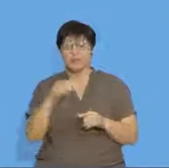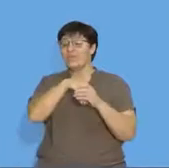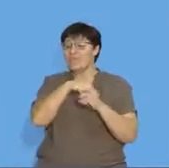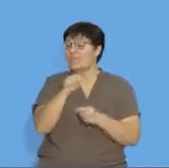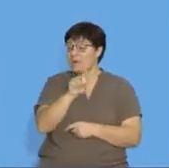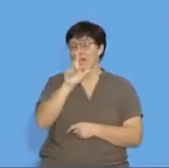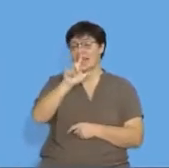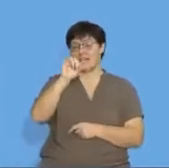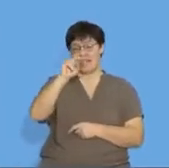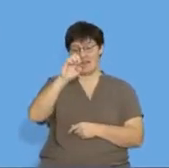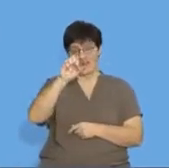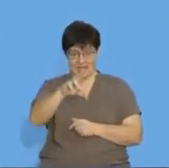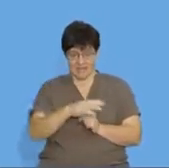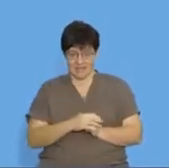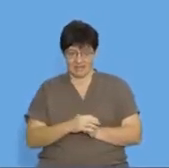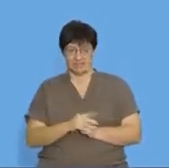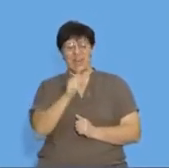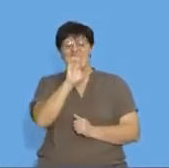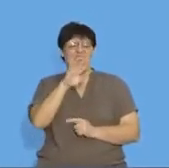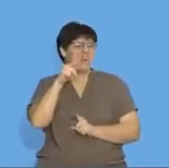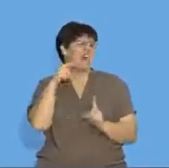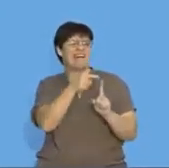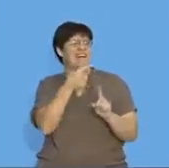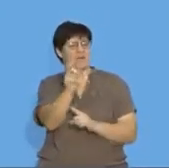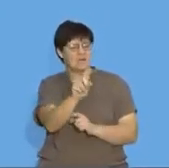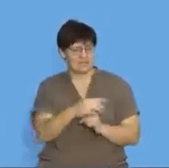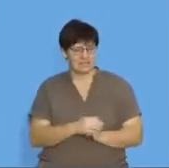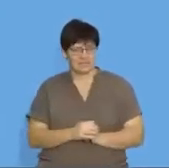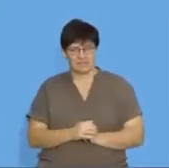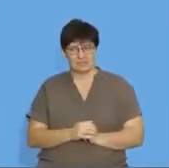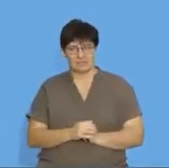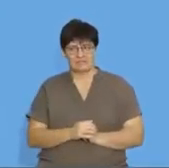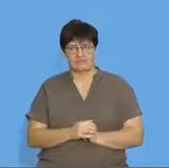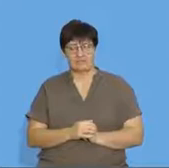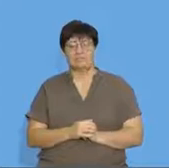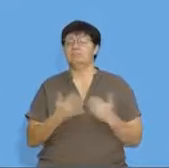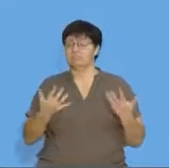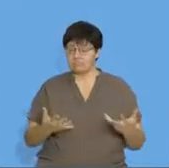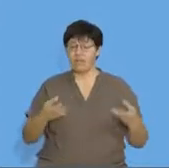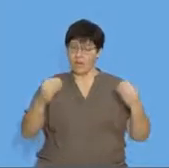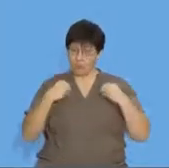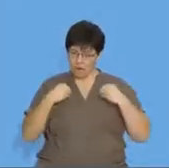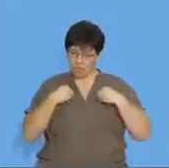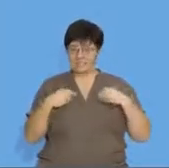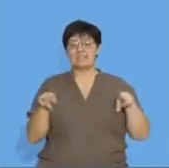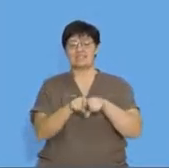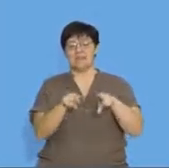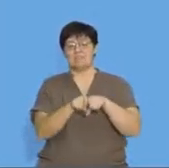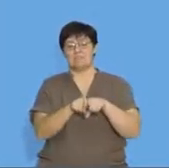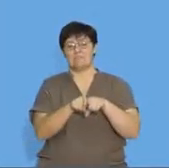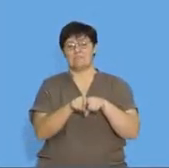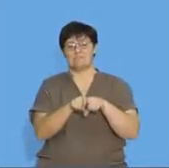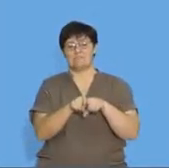has the property of a common difference.